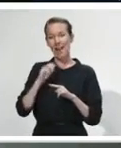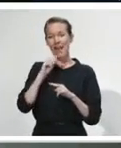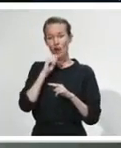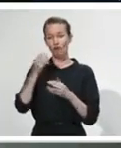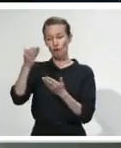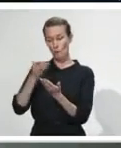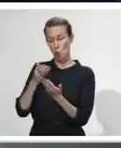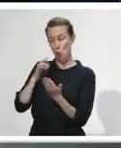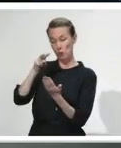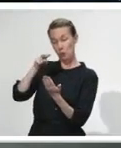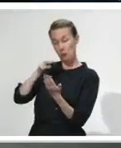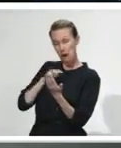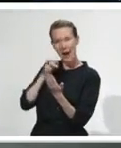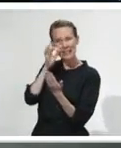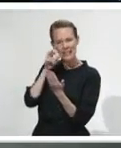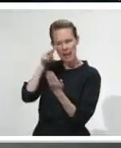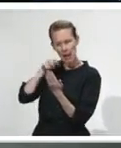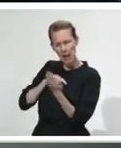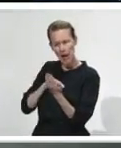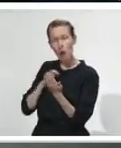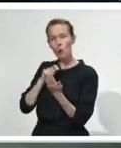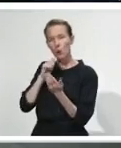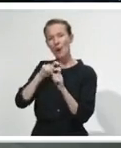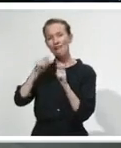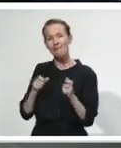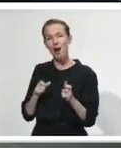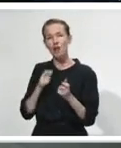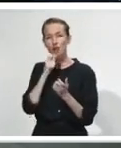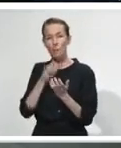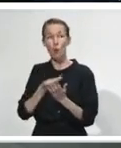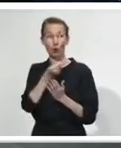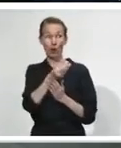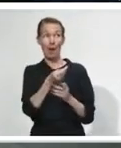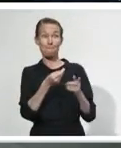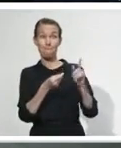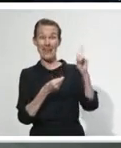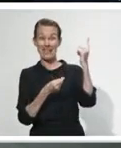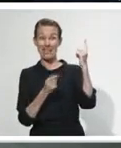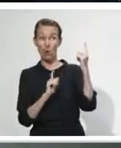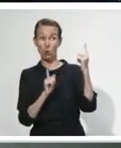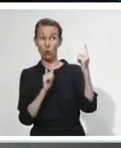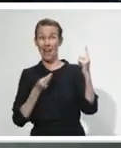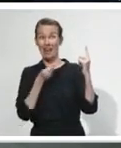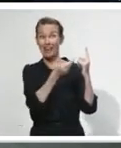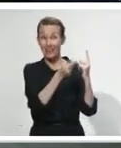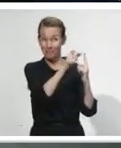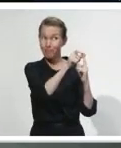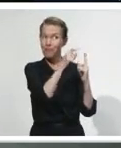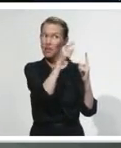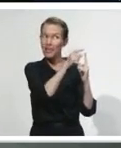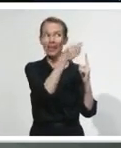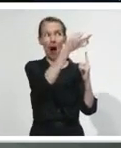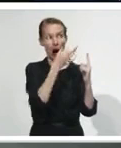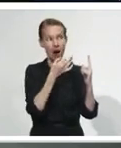the Minister, and that will include the detail that will go up to him later today. And then it's in his hands because he was the one who directed that.